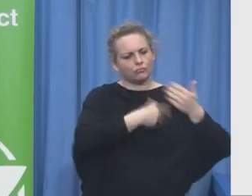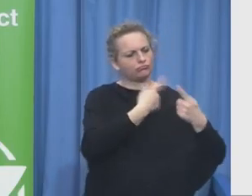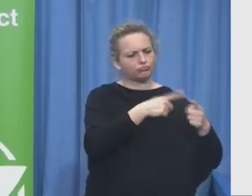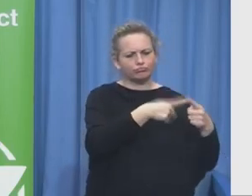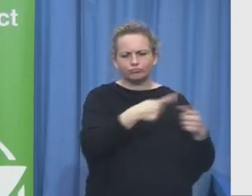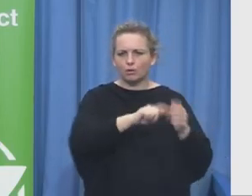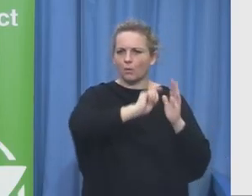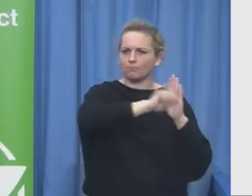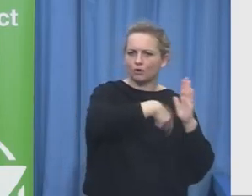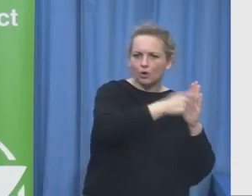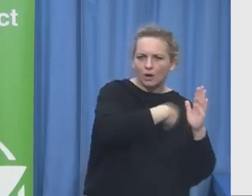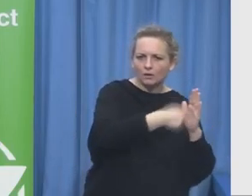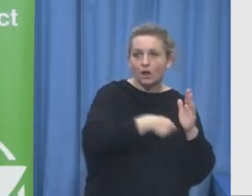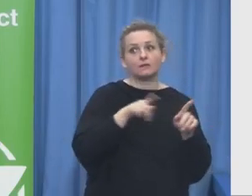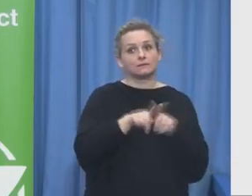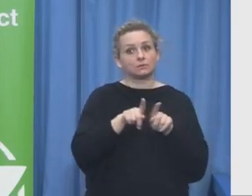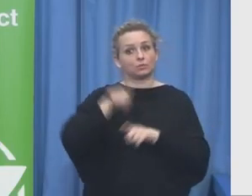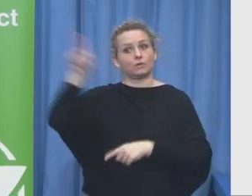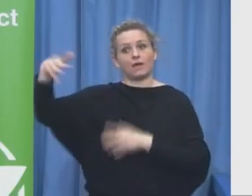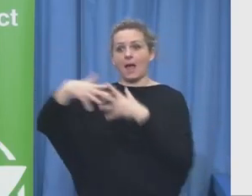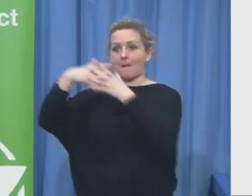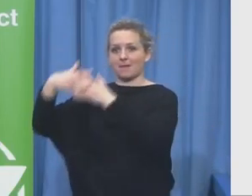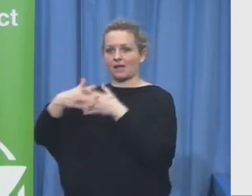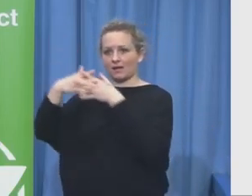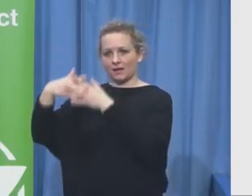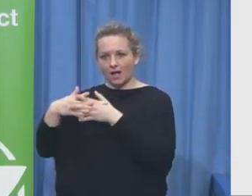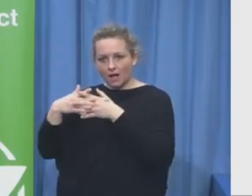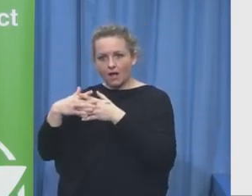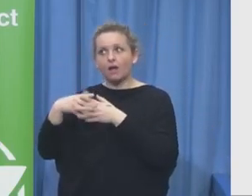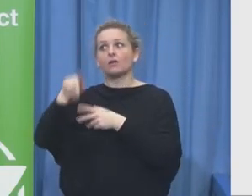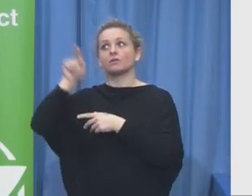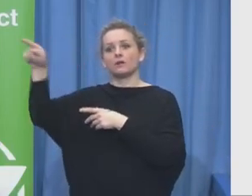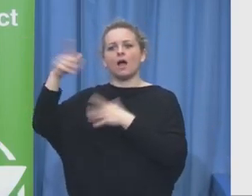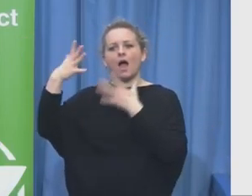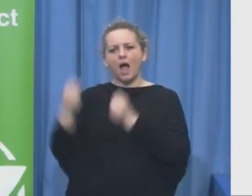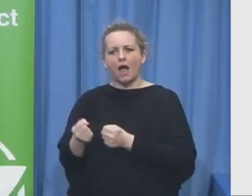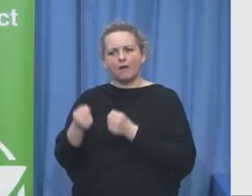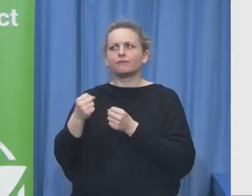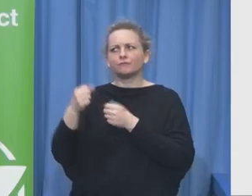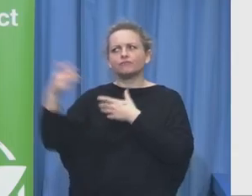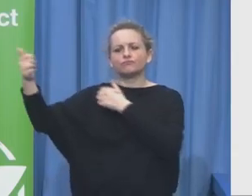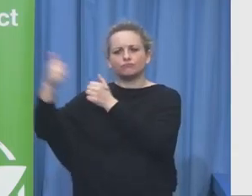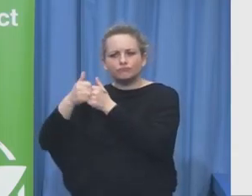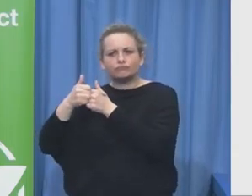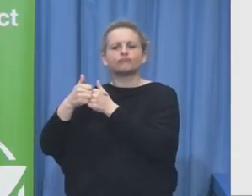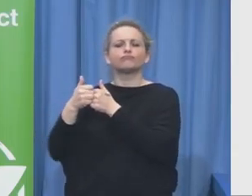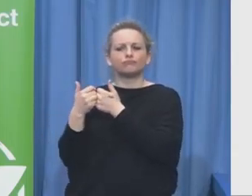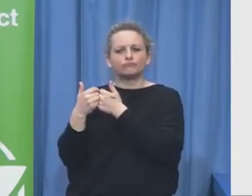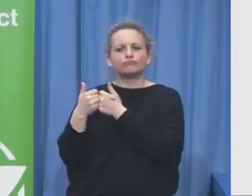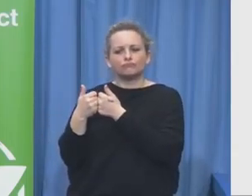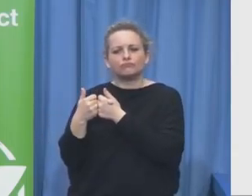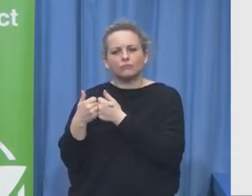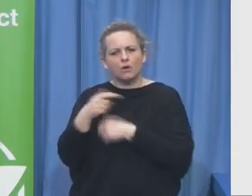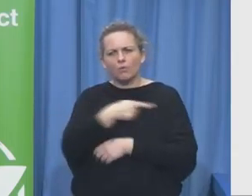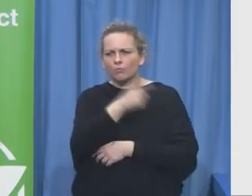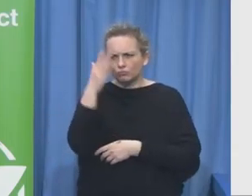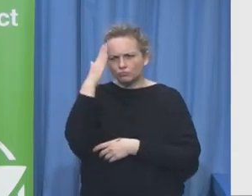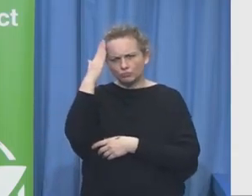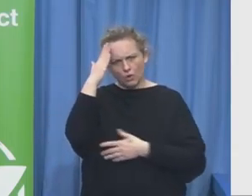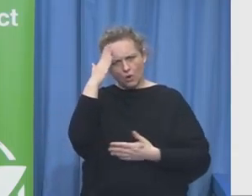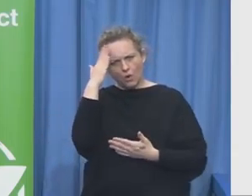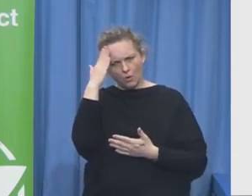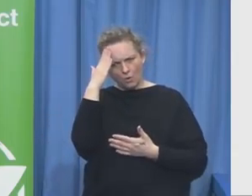all around employment and we truly like all of you here think that employment is a crucial tool to create inclusion